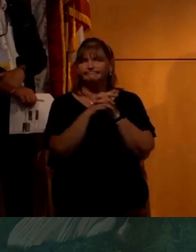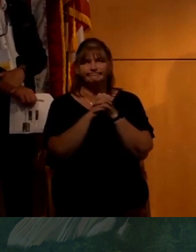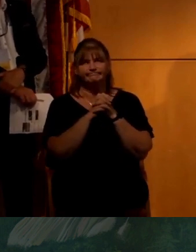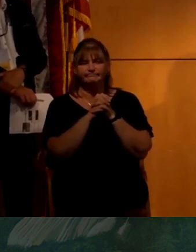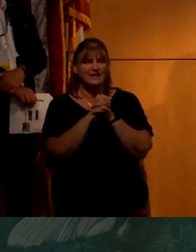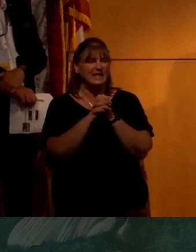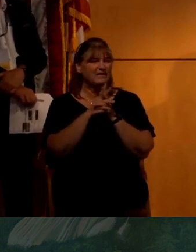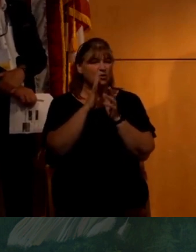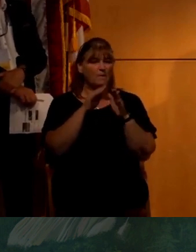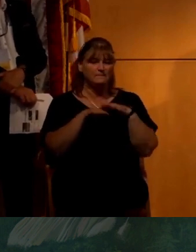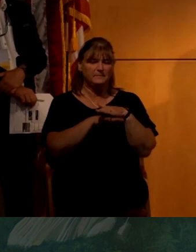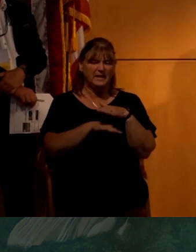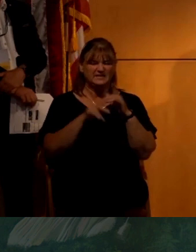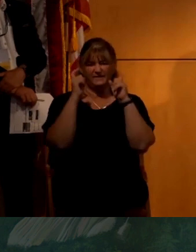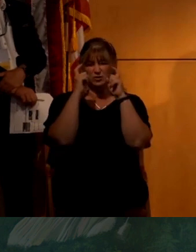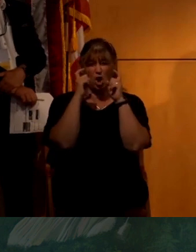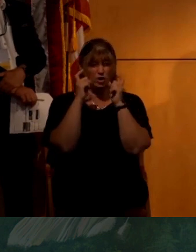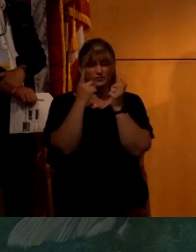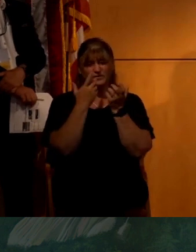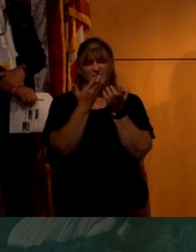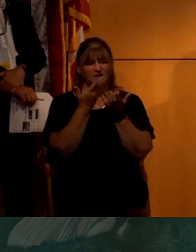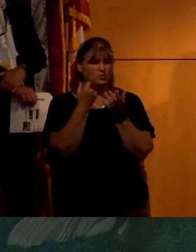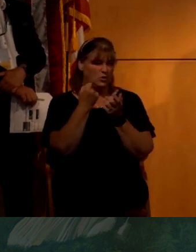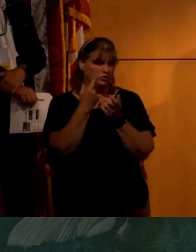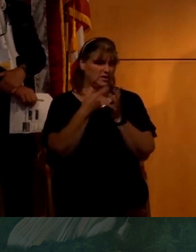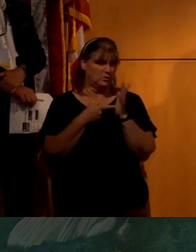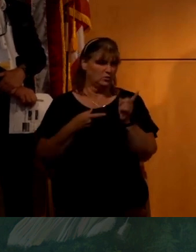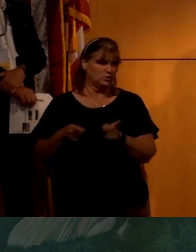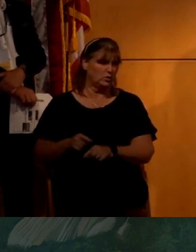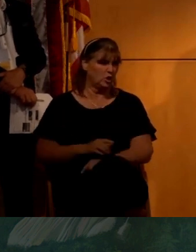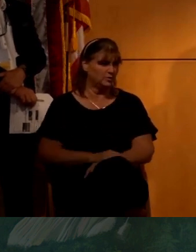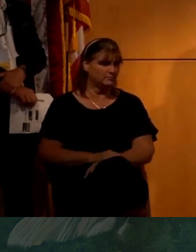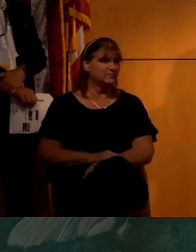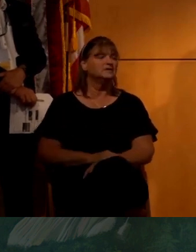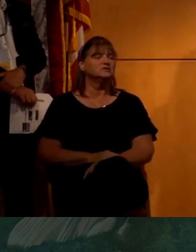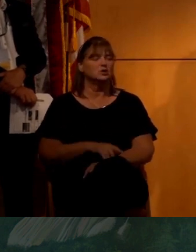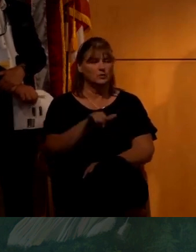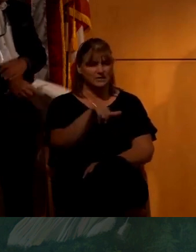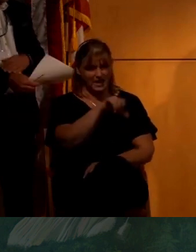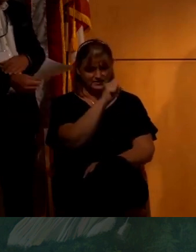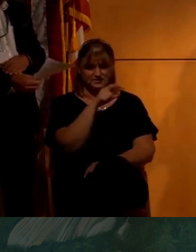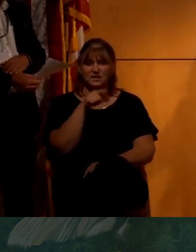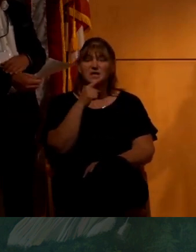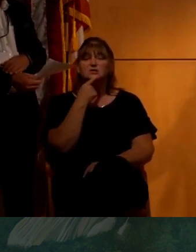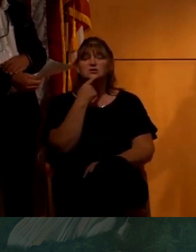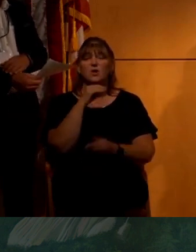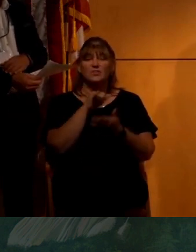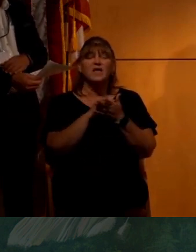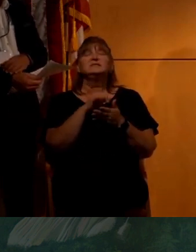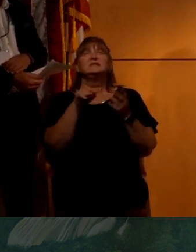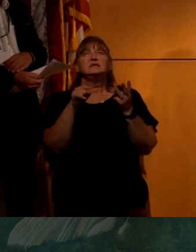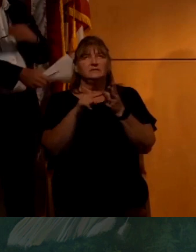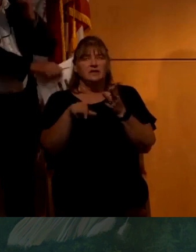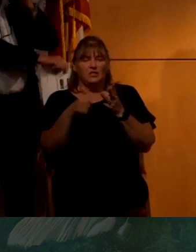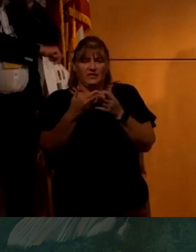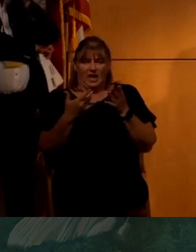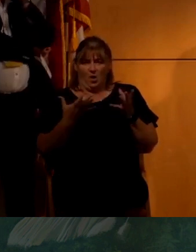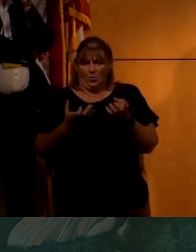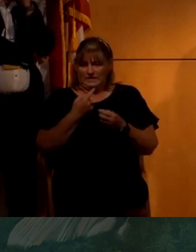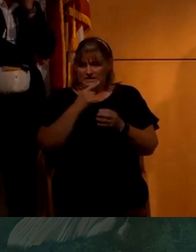just have to know like basic photography or anything like that to understand what's going on. So, yes. And, and, and, and that's the other thing I want to say.